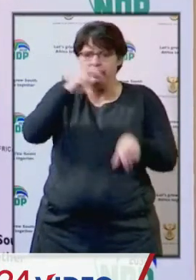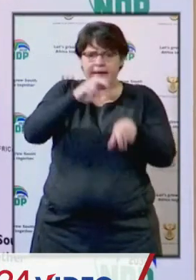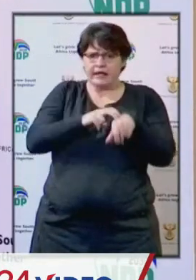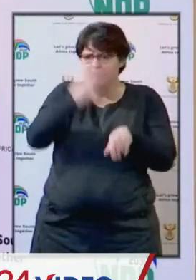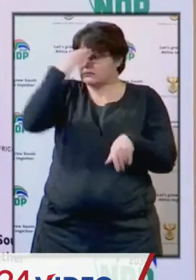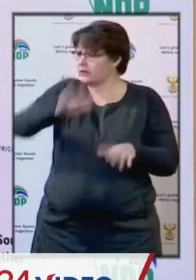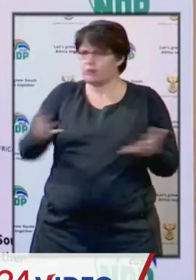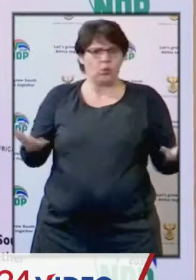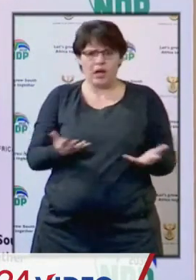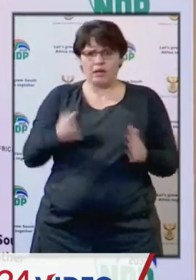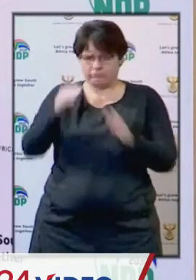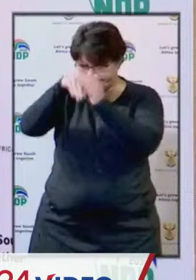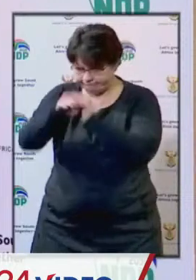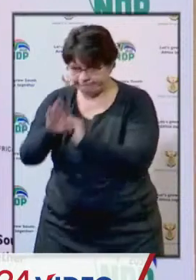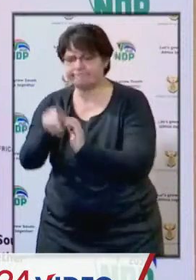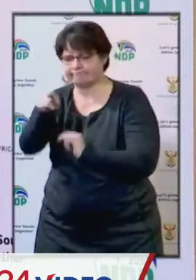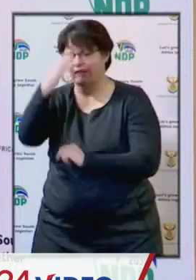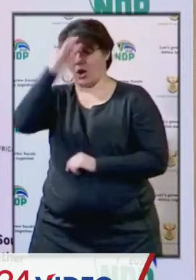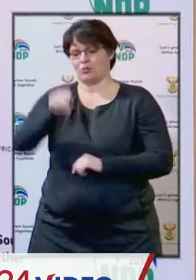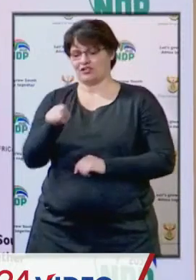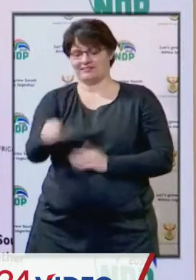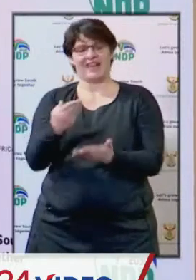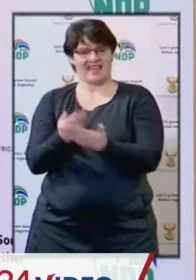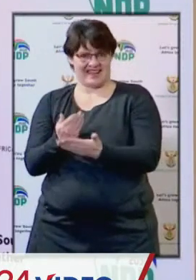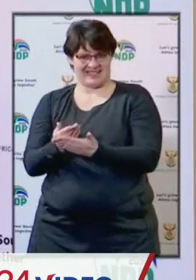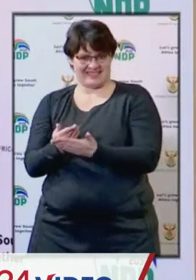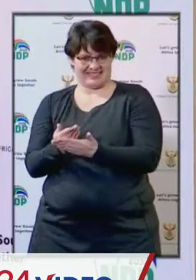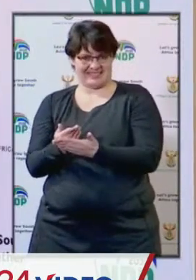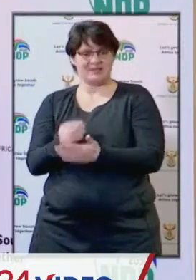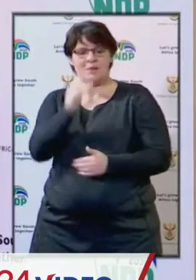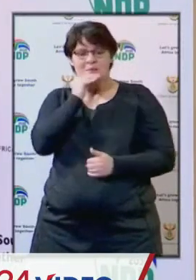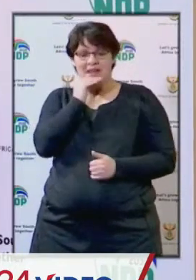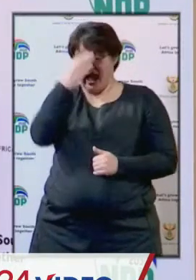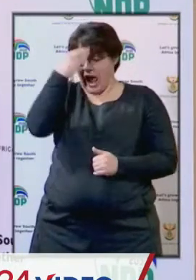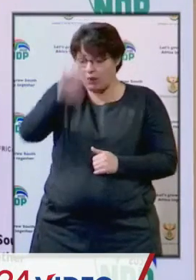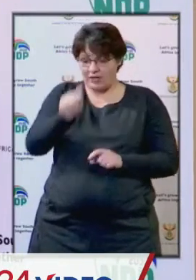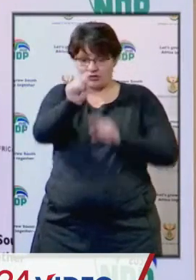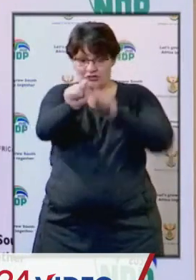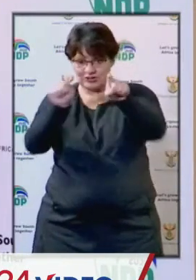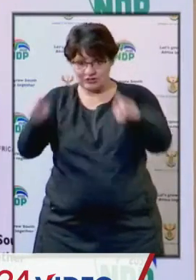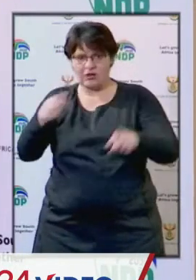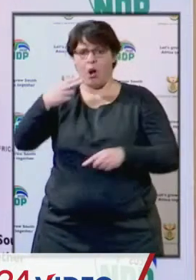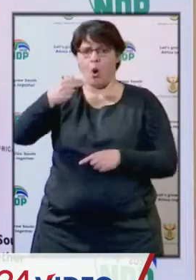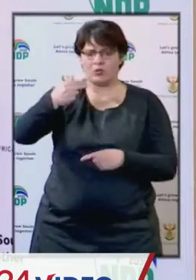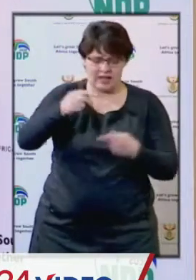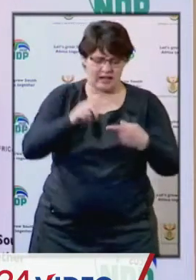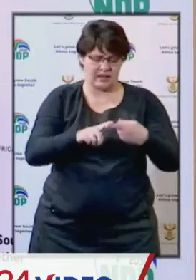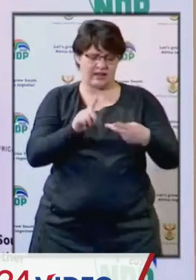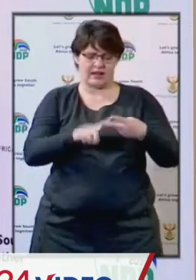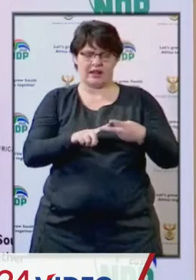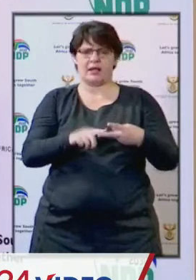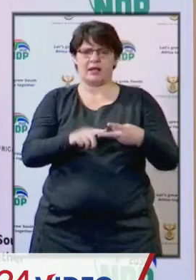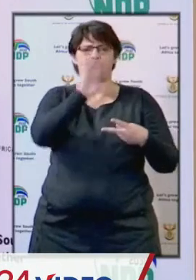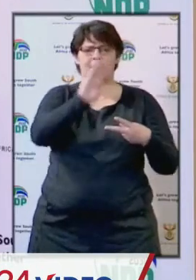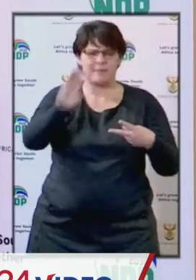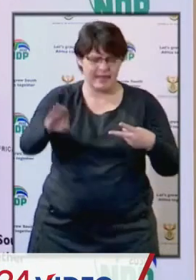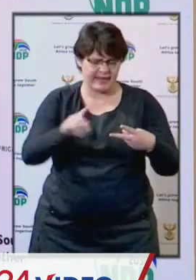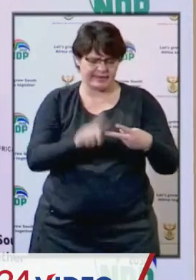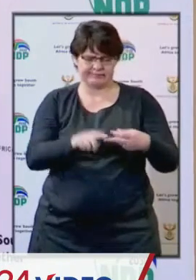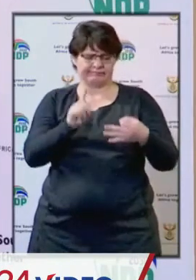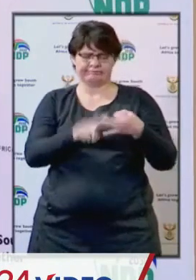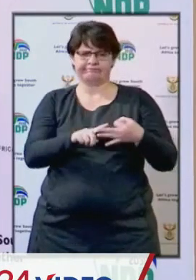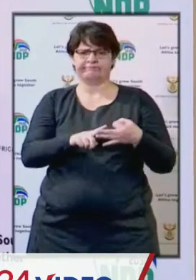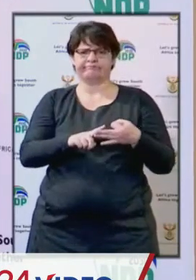allowed to be accommodated. So that means our accommodation facilities, our hotels, our B&Bs,